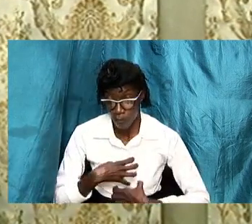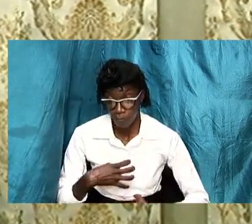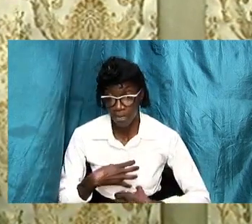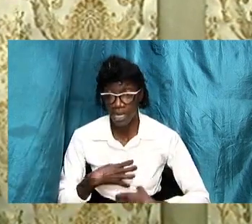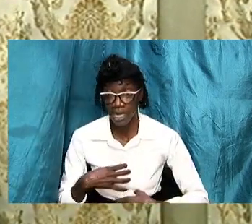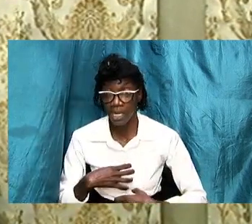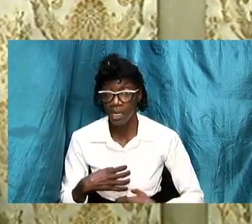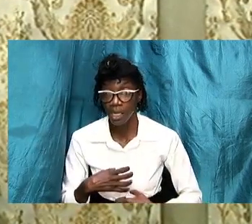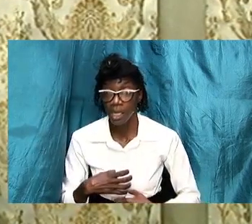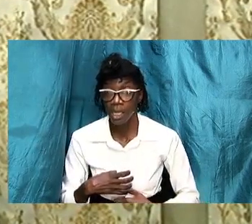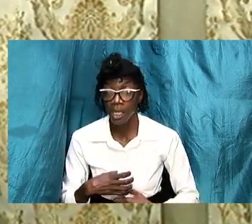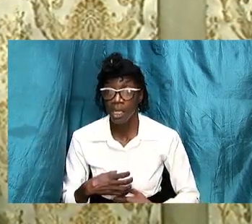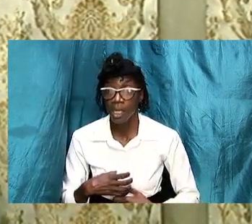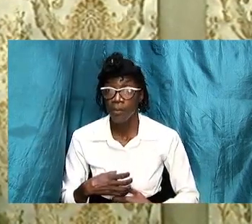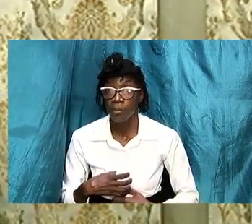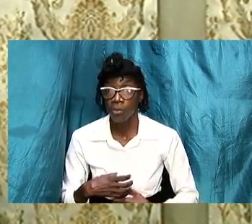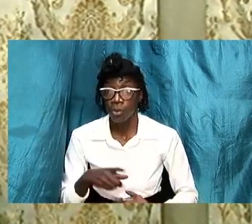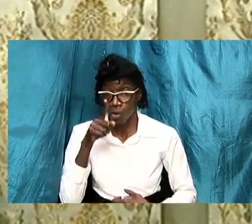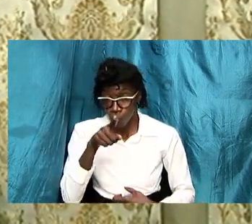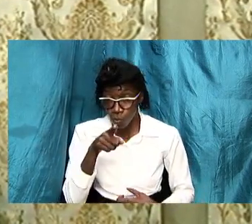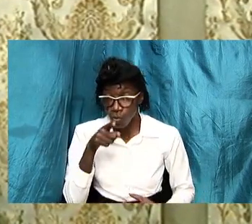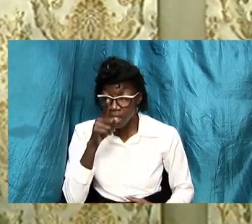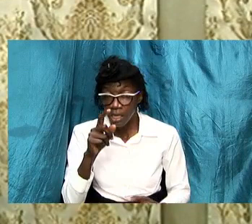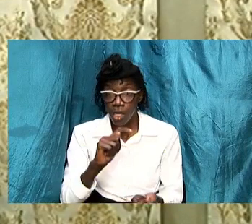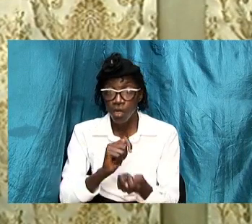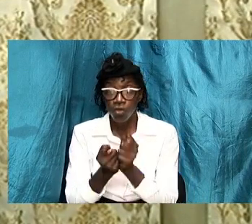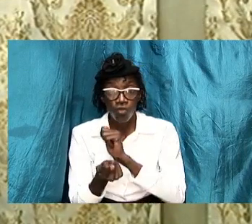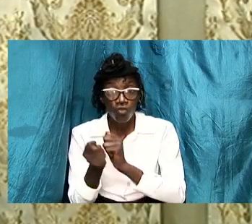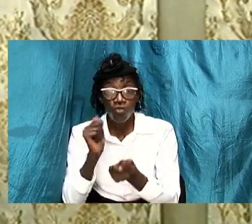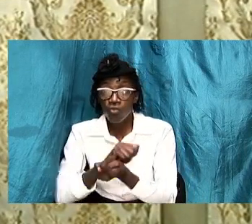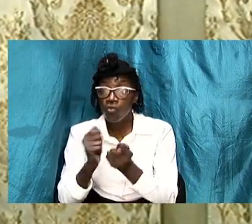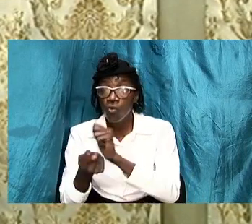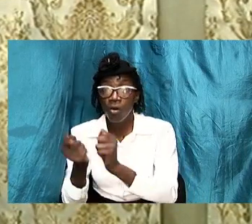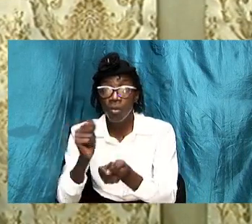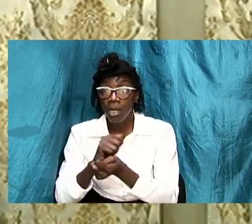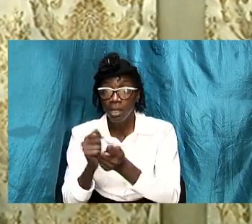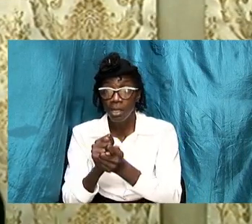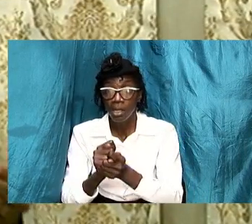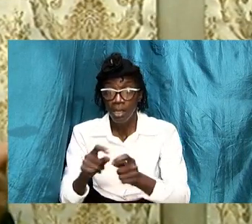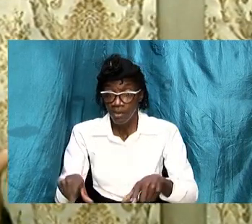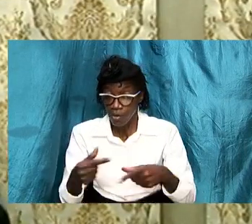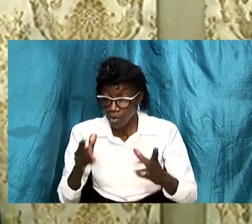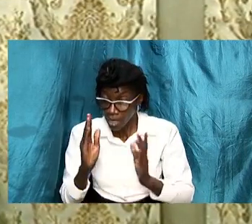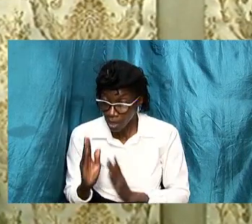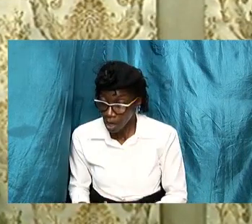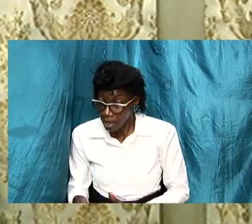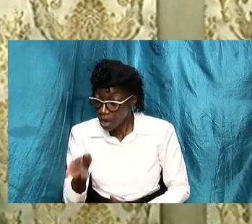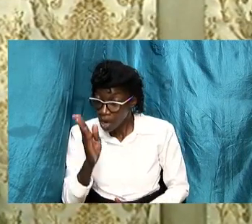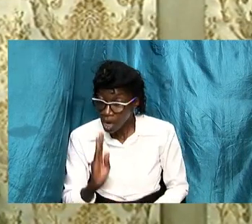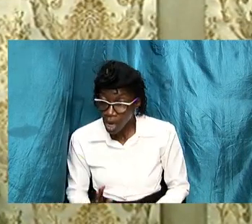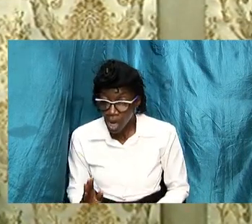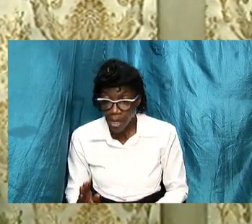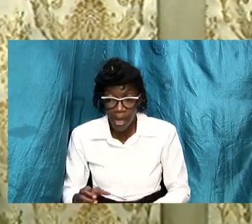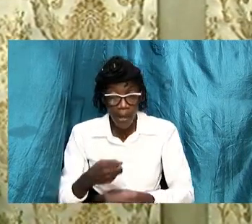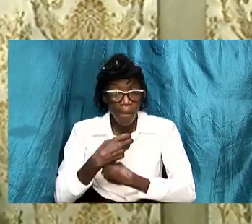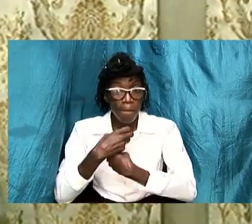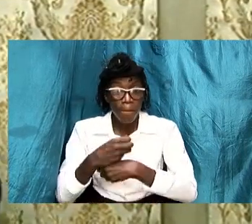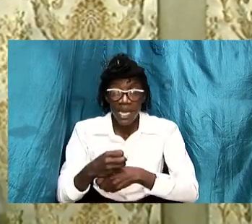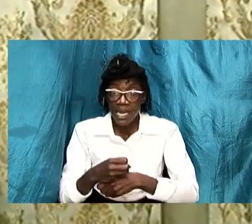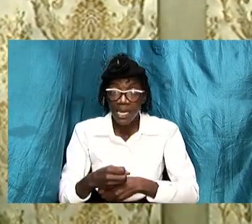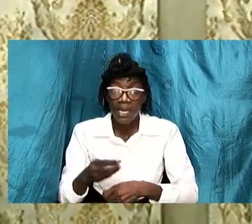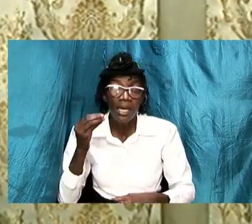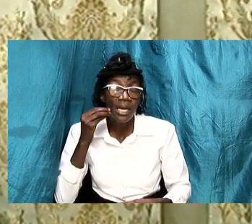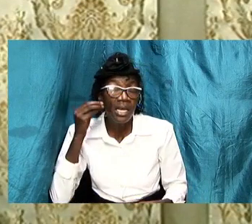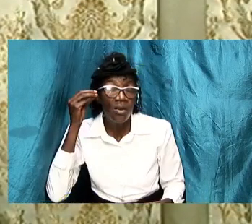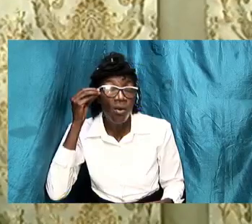is the same thing that is happening even in the order that god has established in the room in marriages because